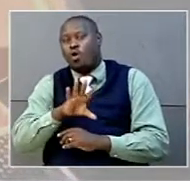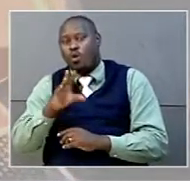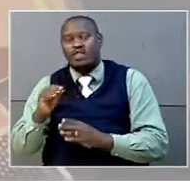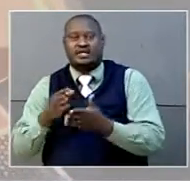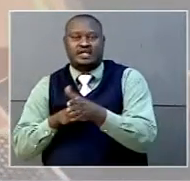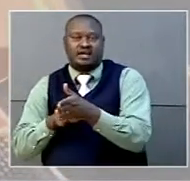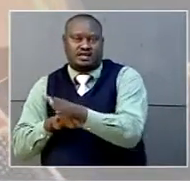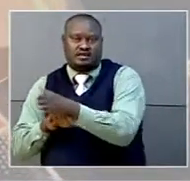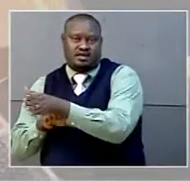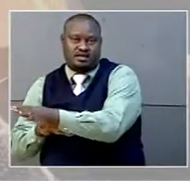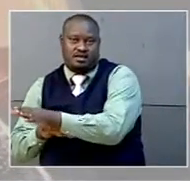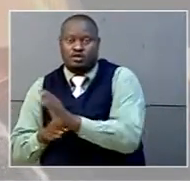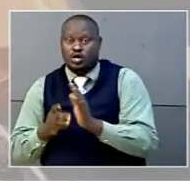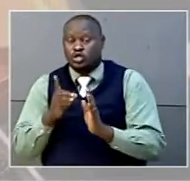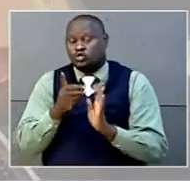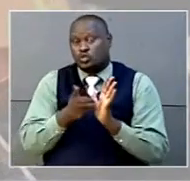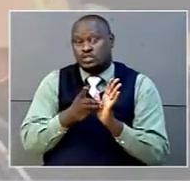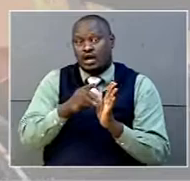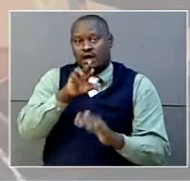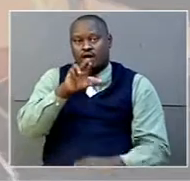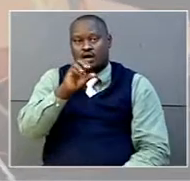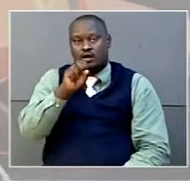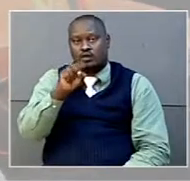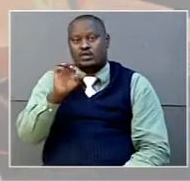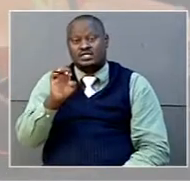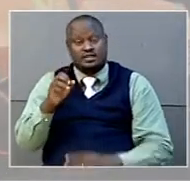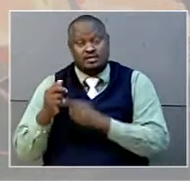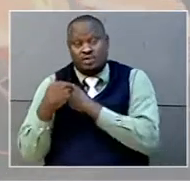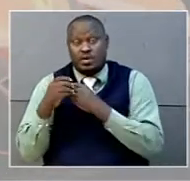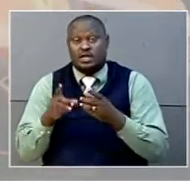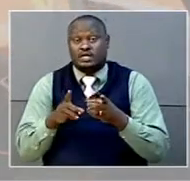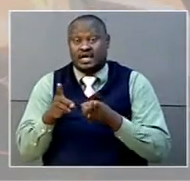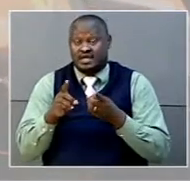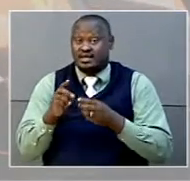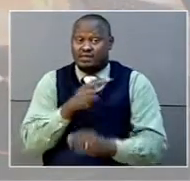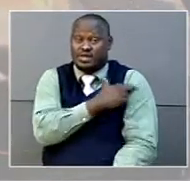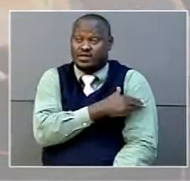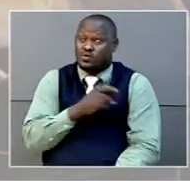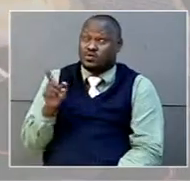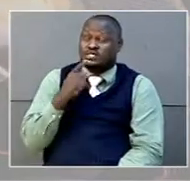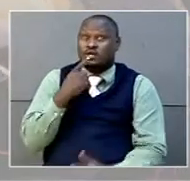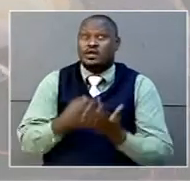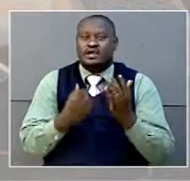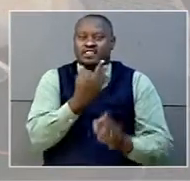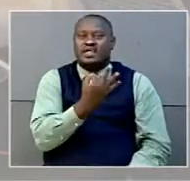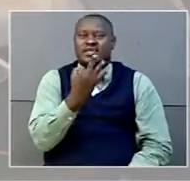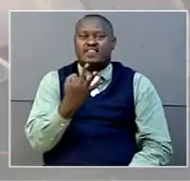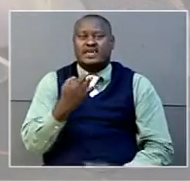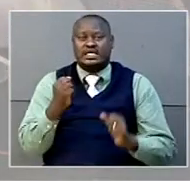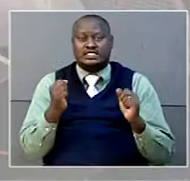lives. According to Dr. Rose Mutumba, the medical director of Mengo Hospital, out of the 33 complex